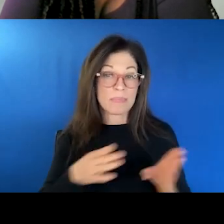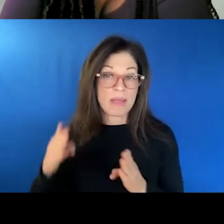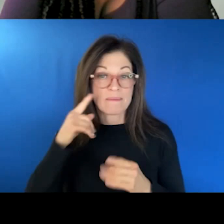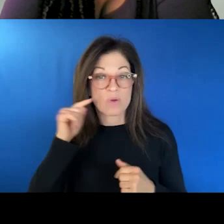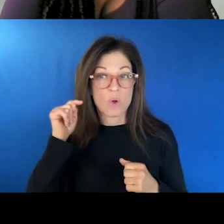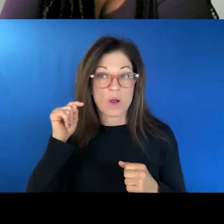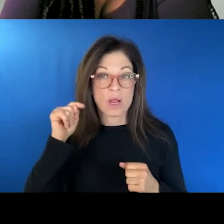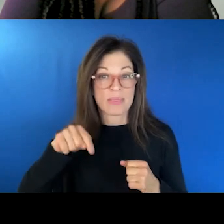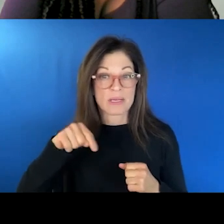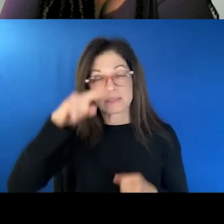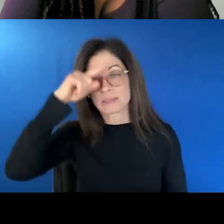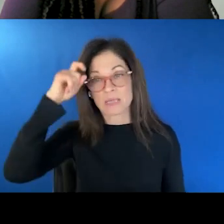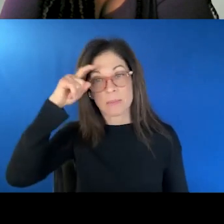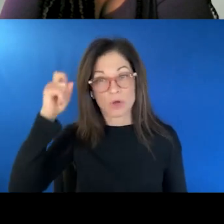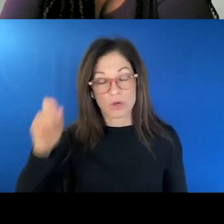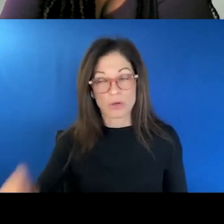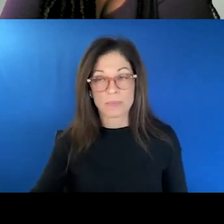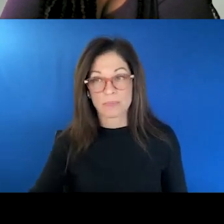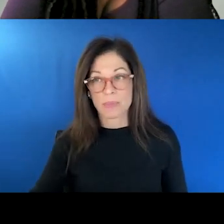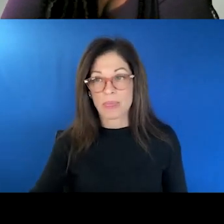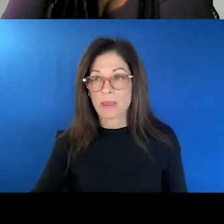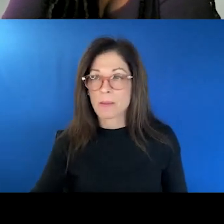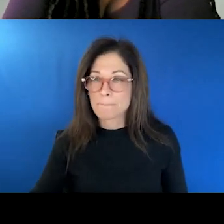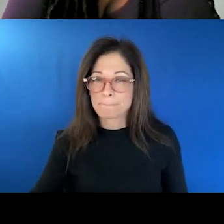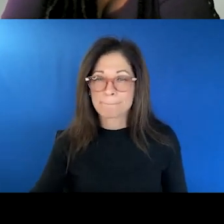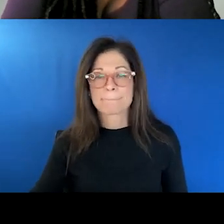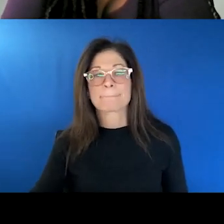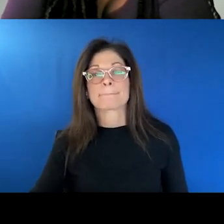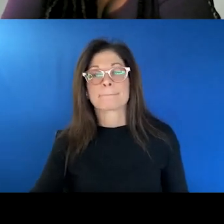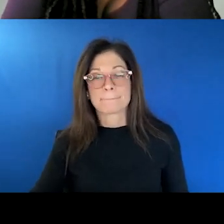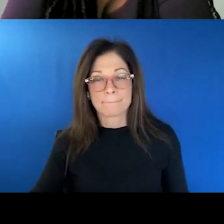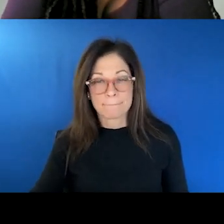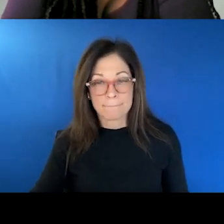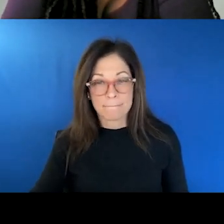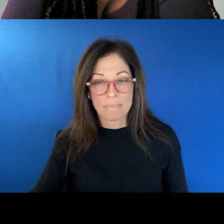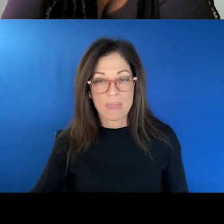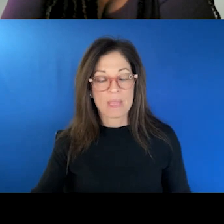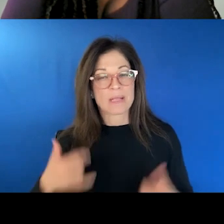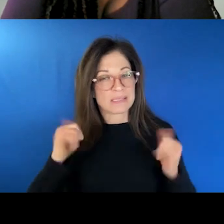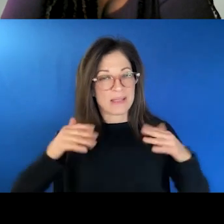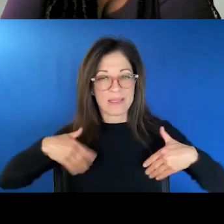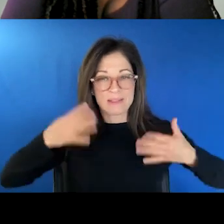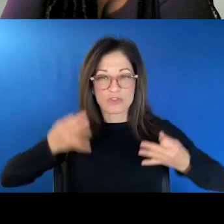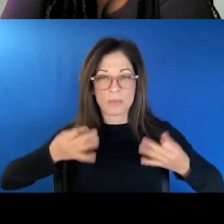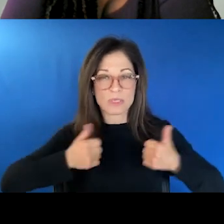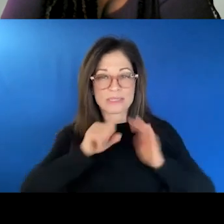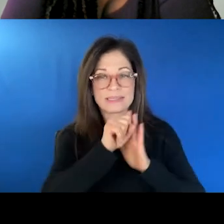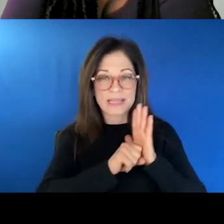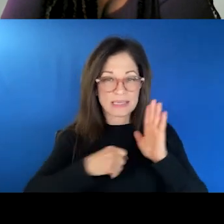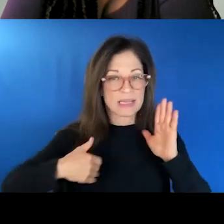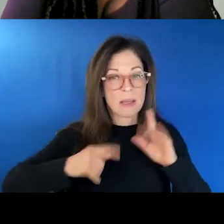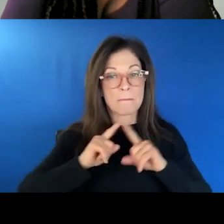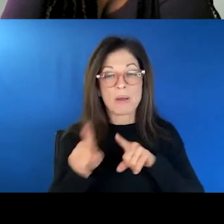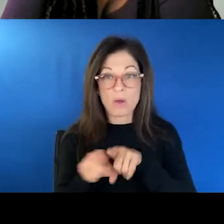um, this summer. Um, we are, we have still not, uh, determined the states as of, of yet. Um, but we also,